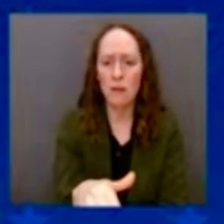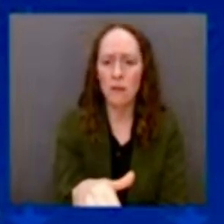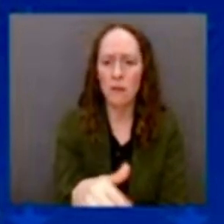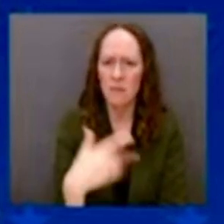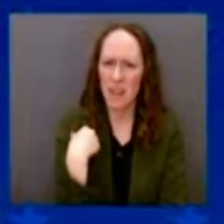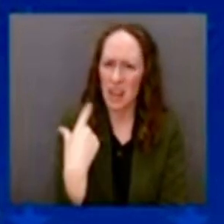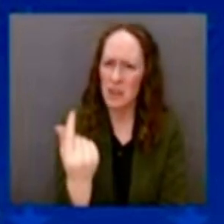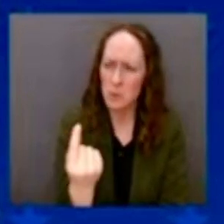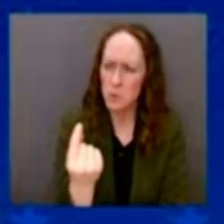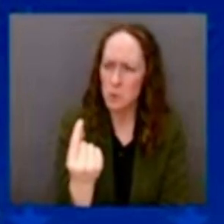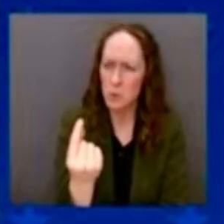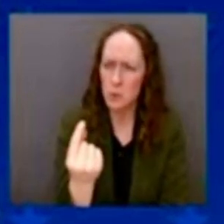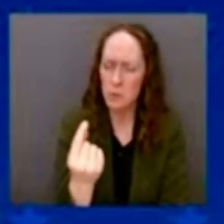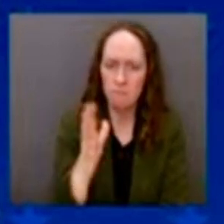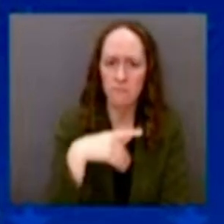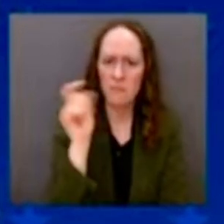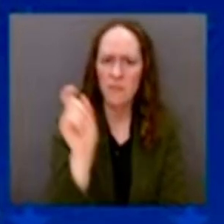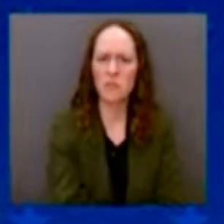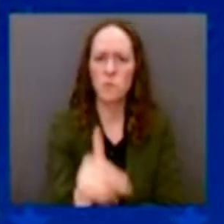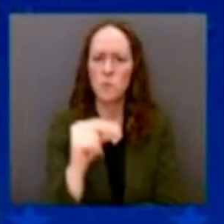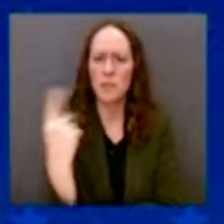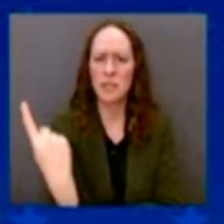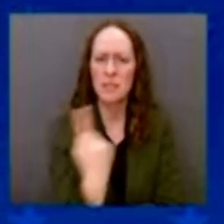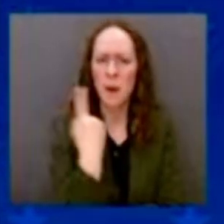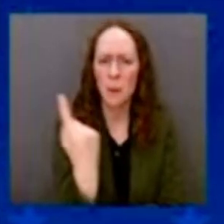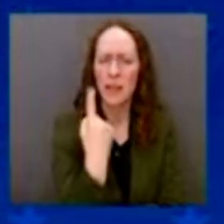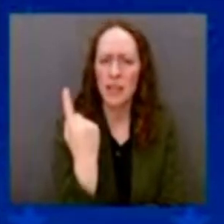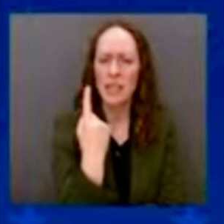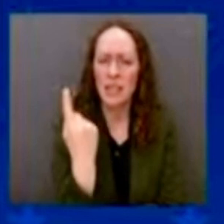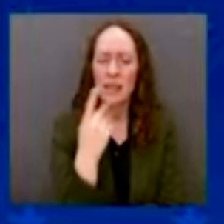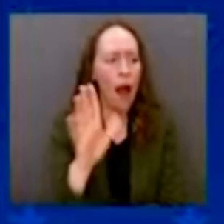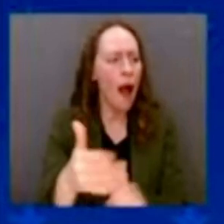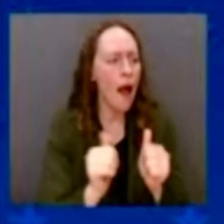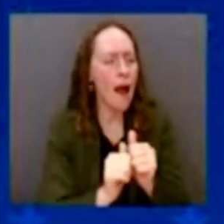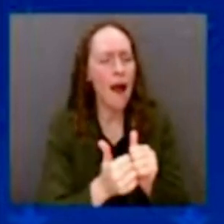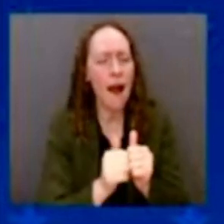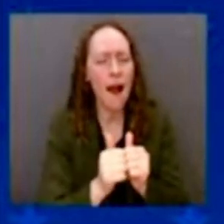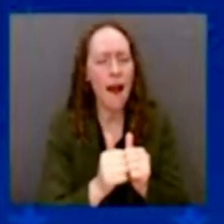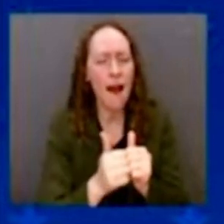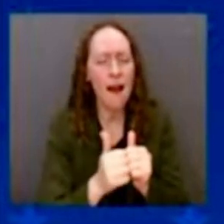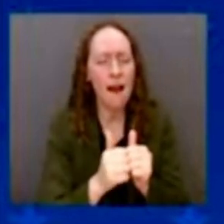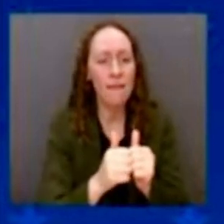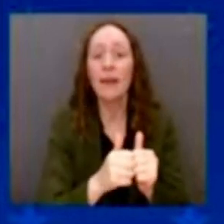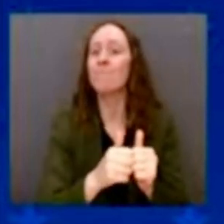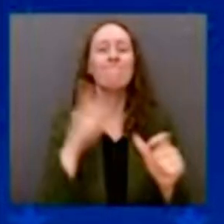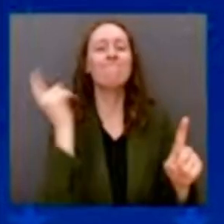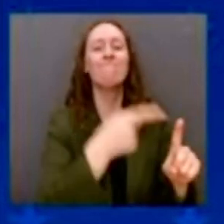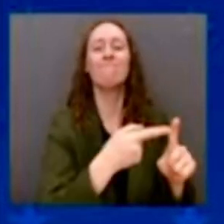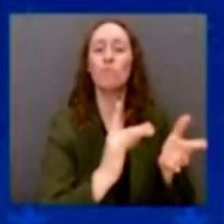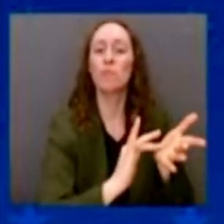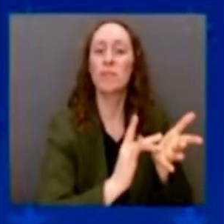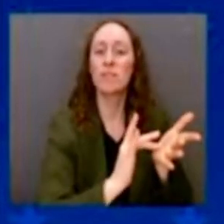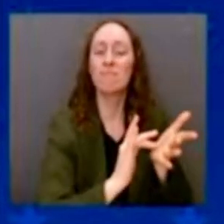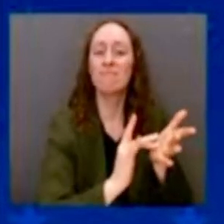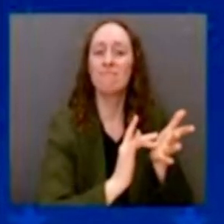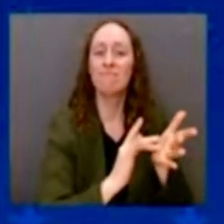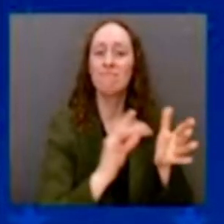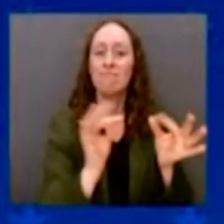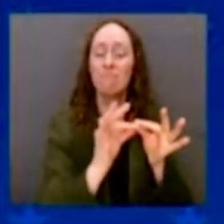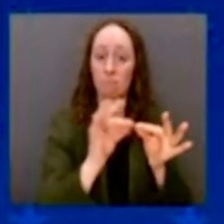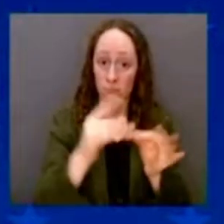drugs. We pay more for prescription drugs in America than any other advanced nation on Earth. Let me say that again.